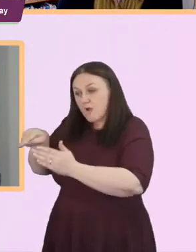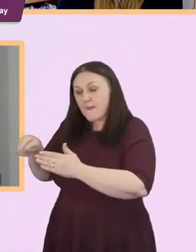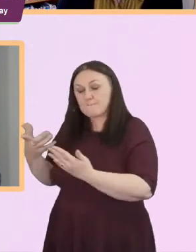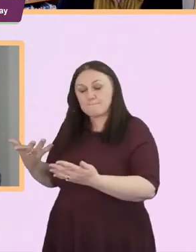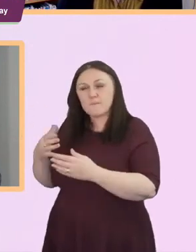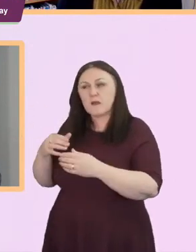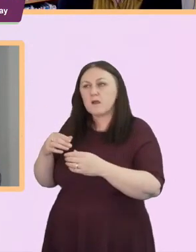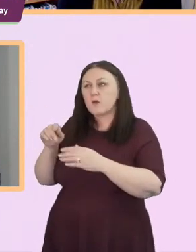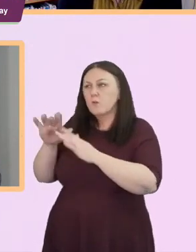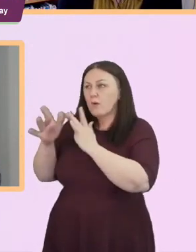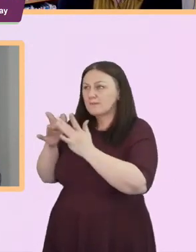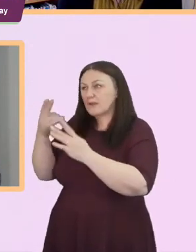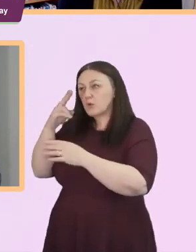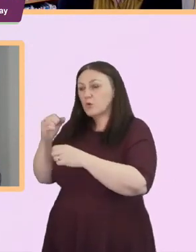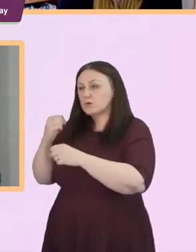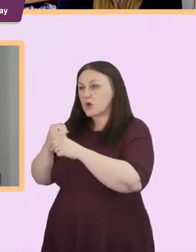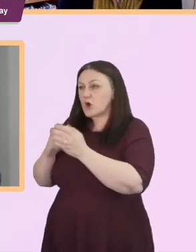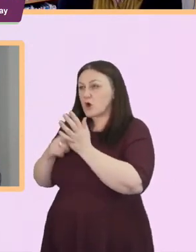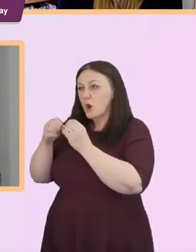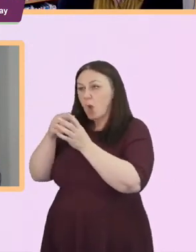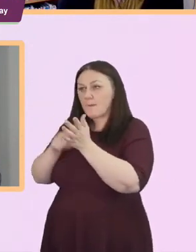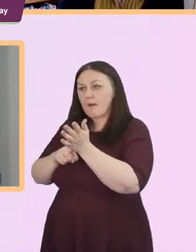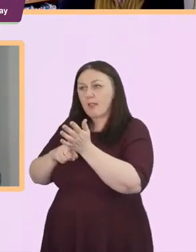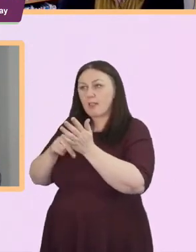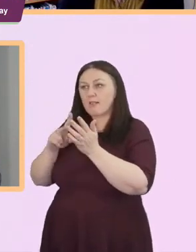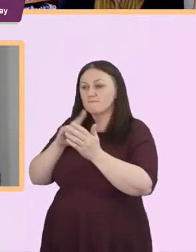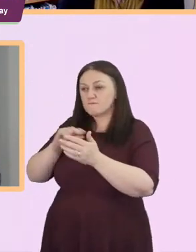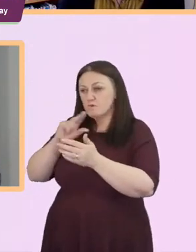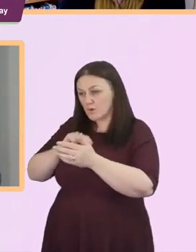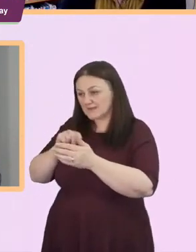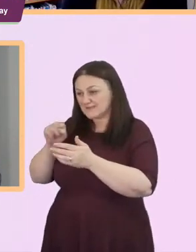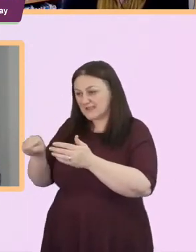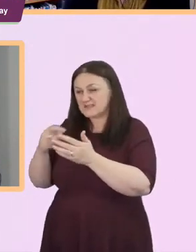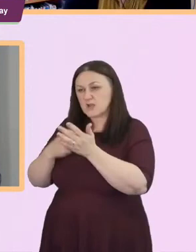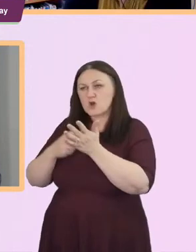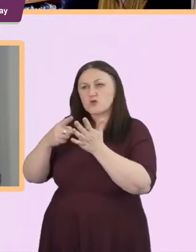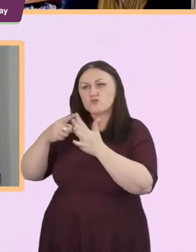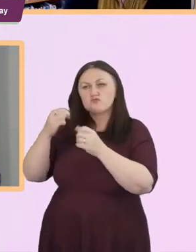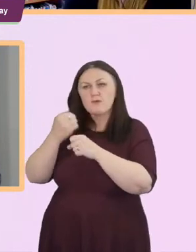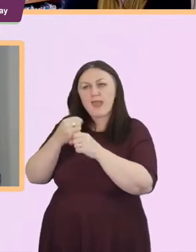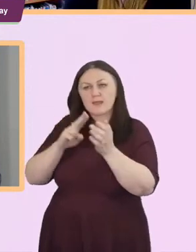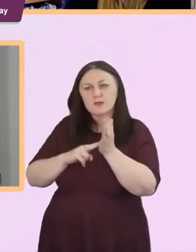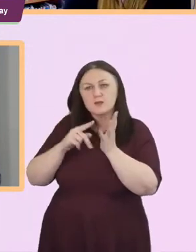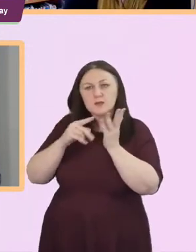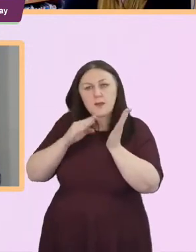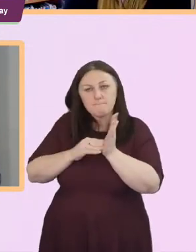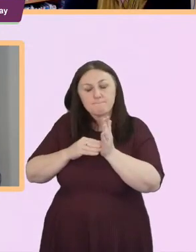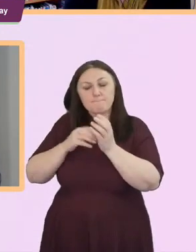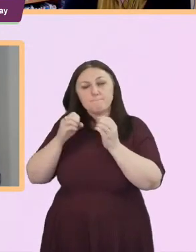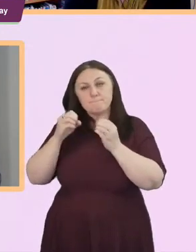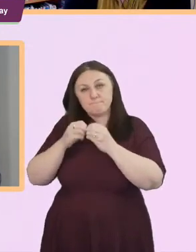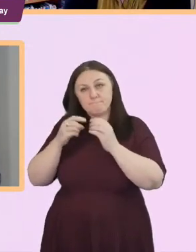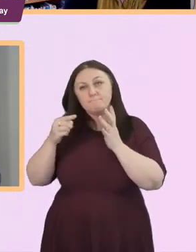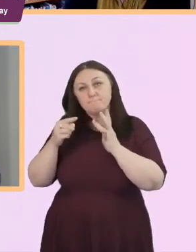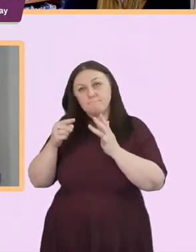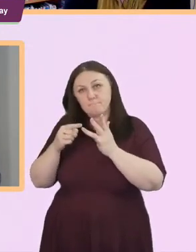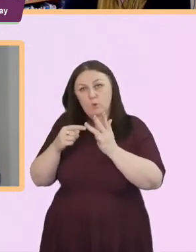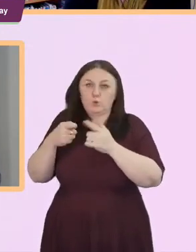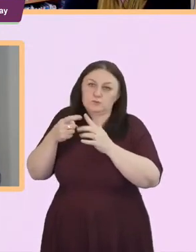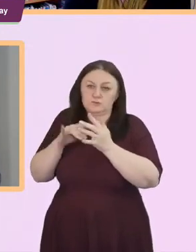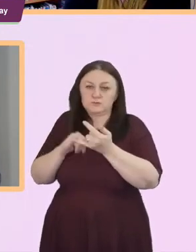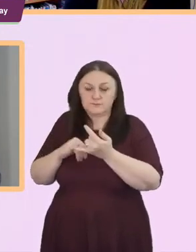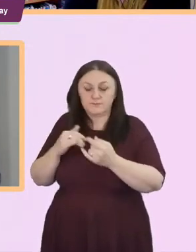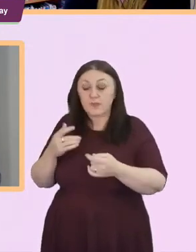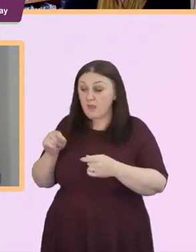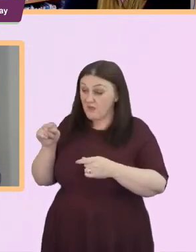voices regnam books global voices regnam books you will also find a